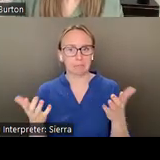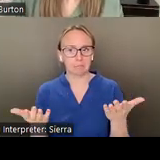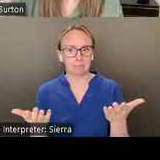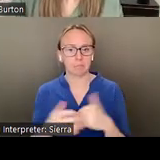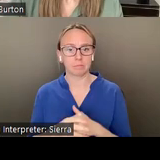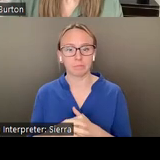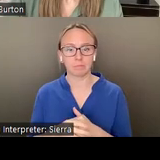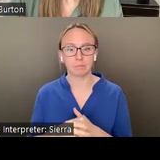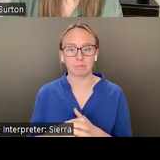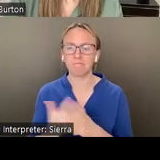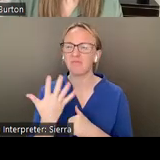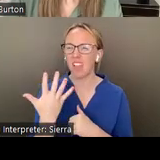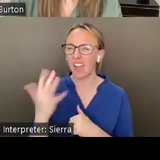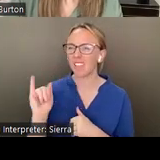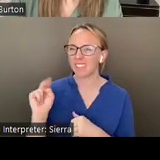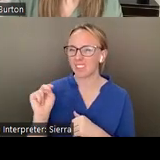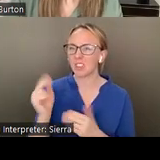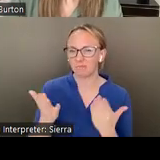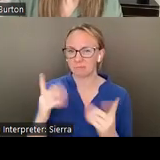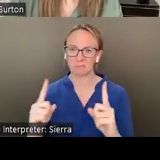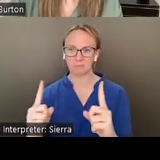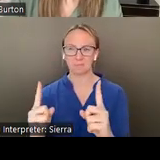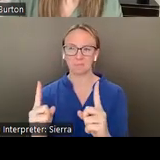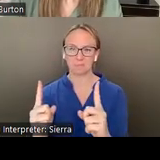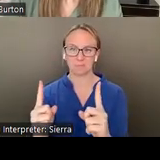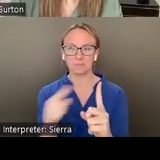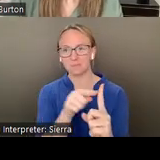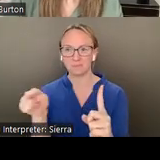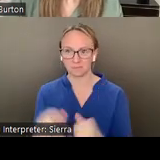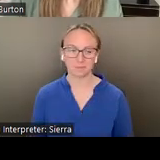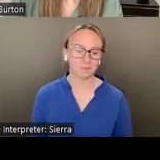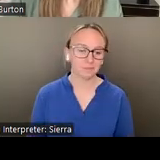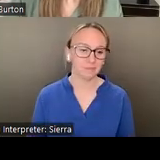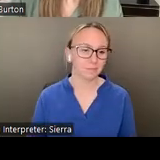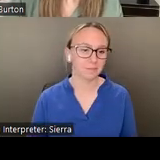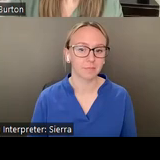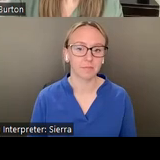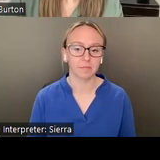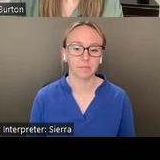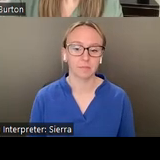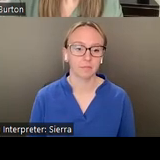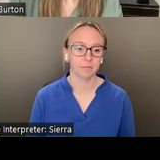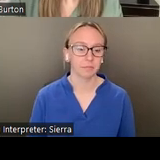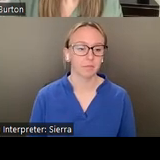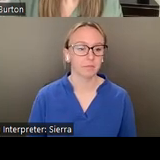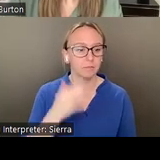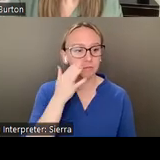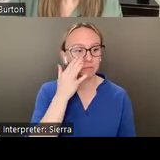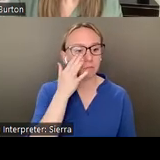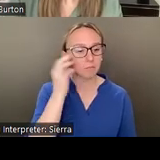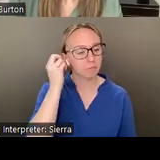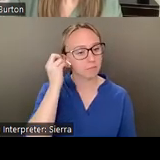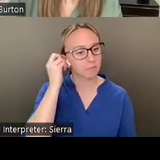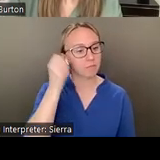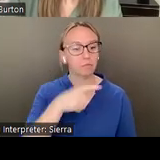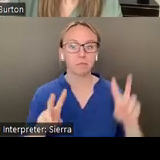Probably five inches in the longest dimension this way. Great. Okay. And this is titled